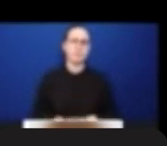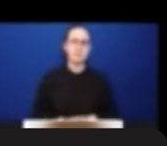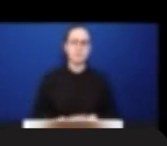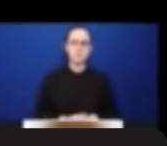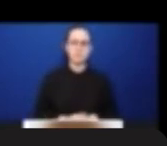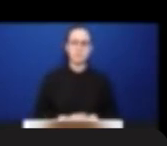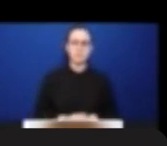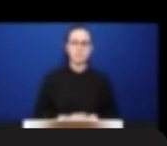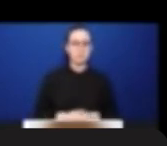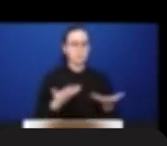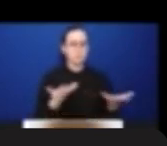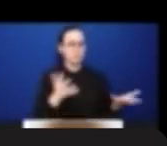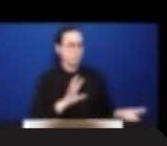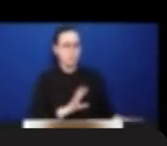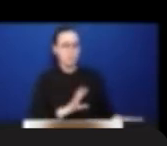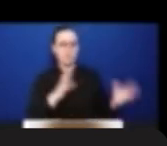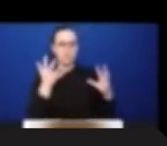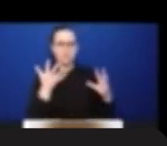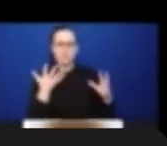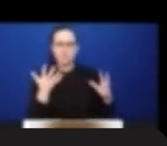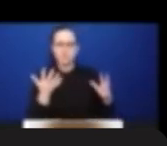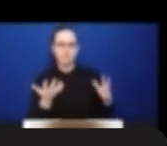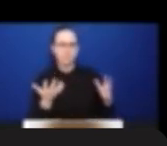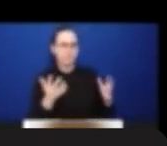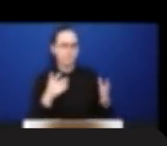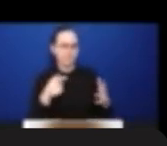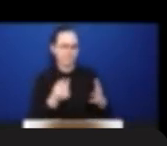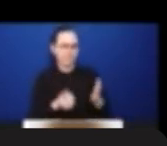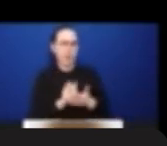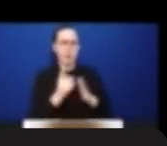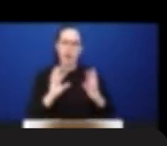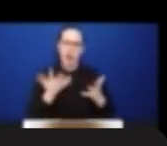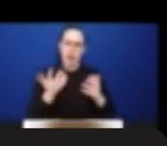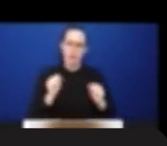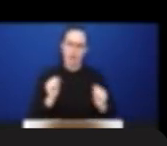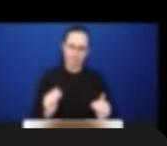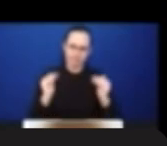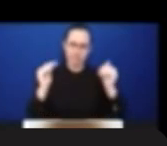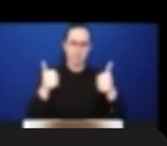I appreciate your attention and hope you enjoy the rest of the dialogue.